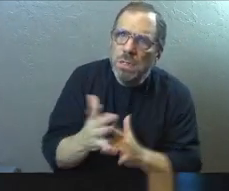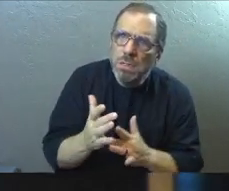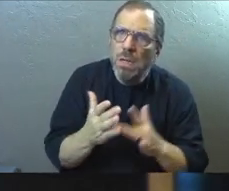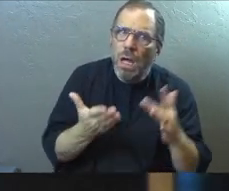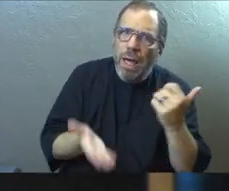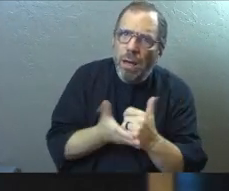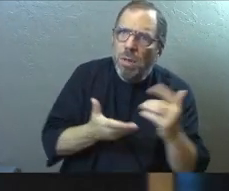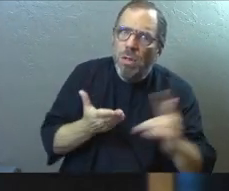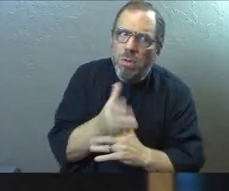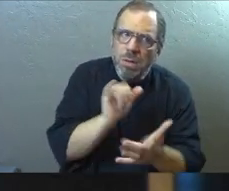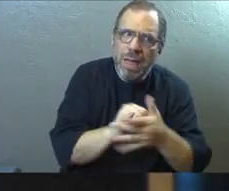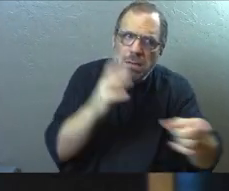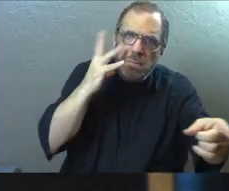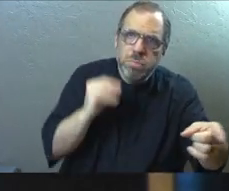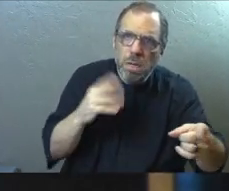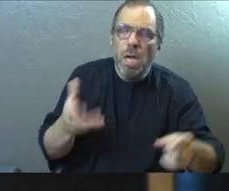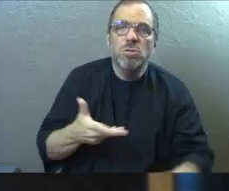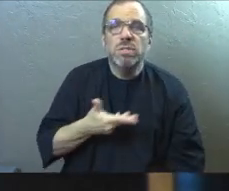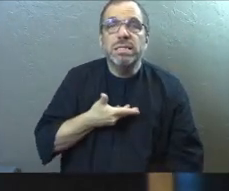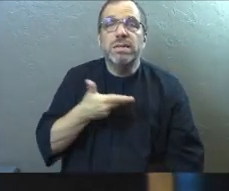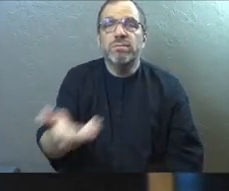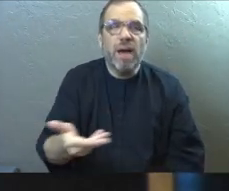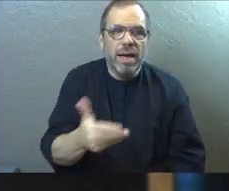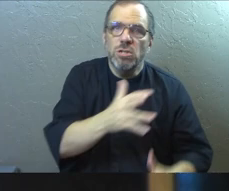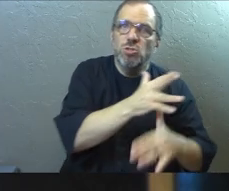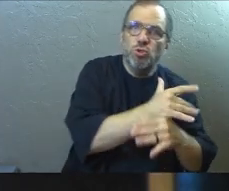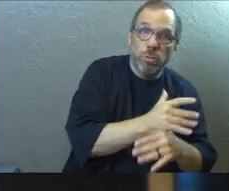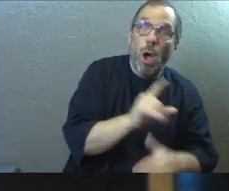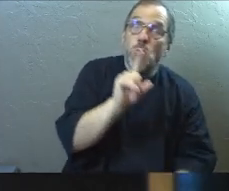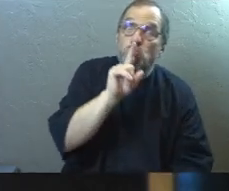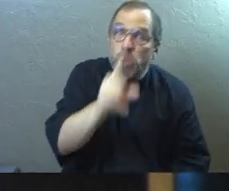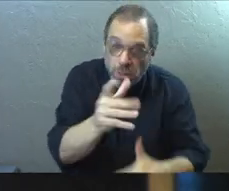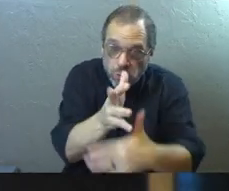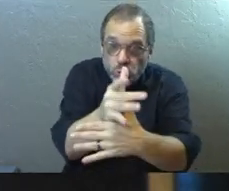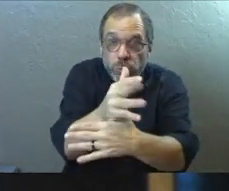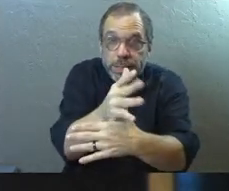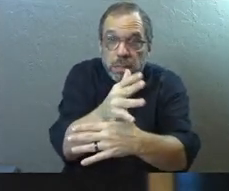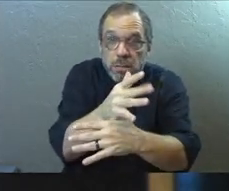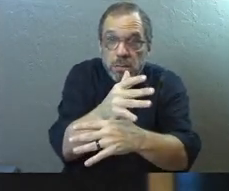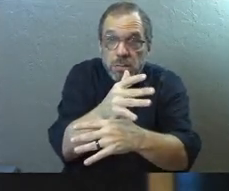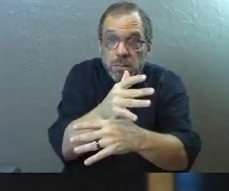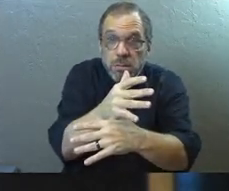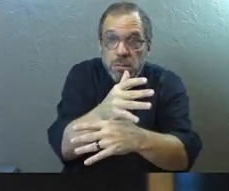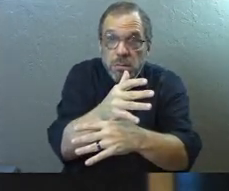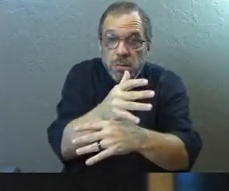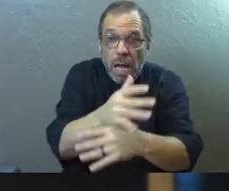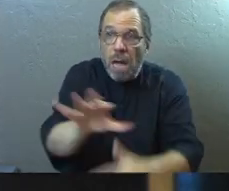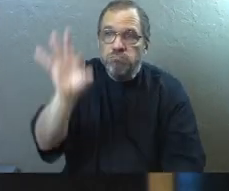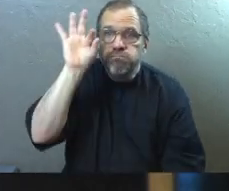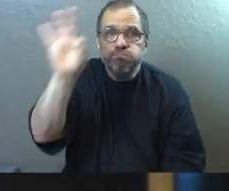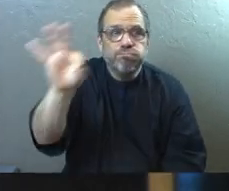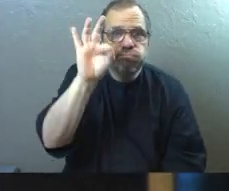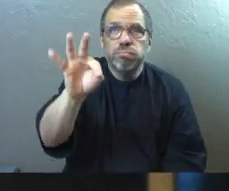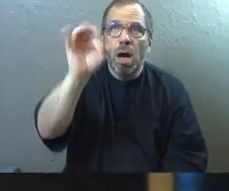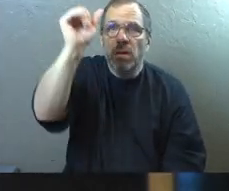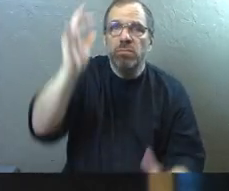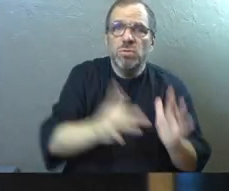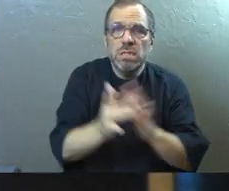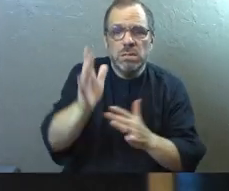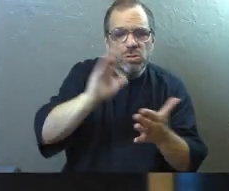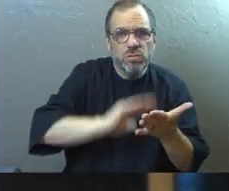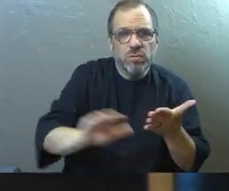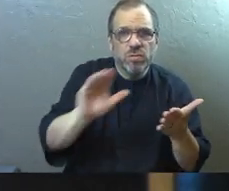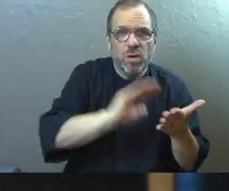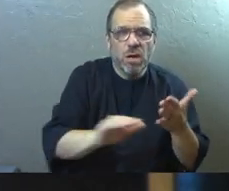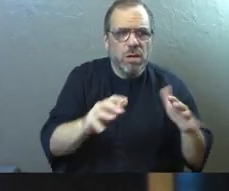got her through all of that. She's invited to Germany. Actual Germany. And she's preaching about the forgiveness of Jesus